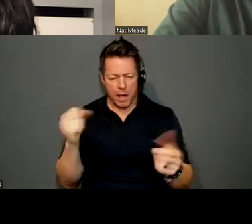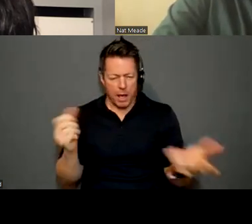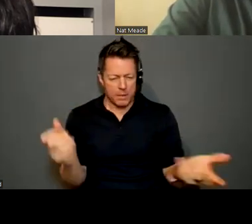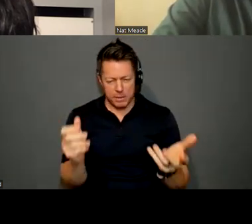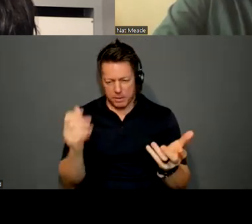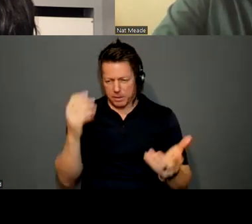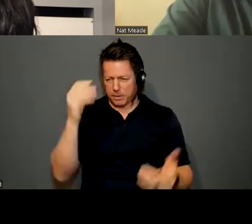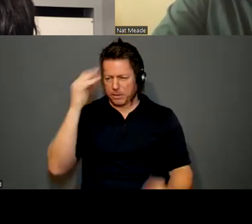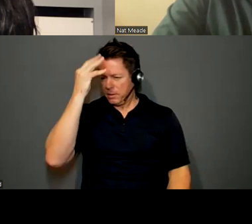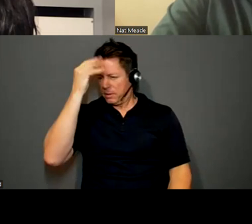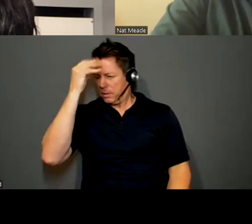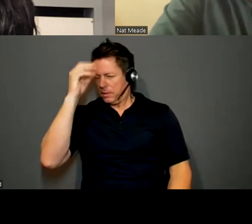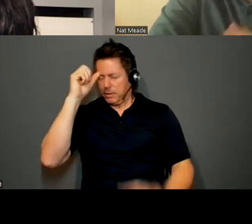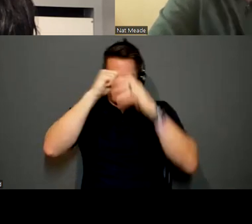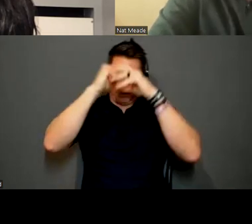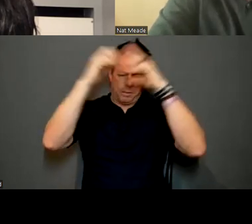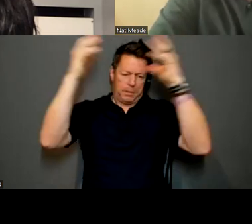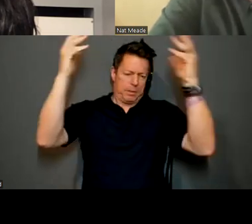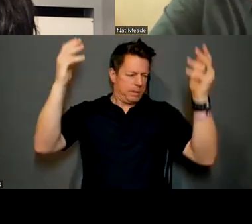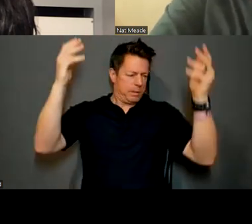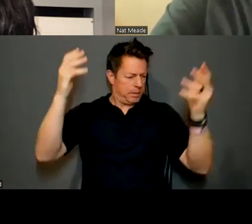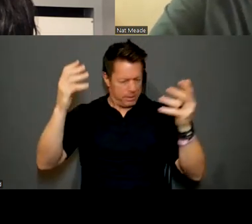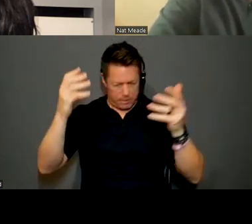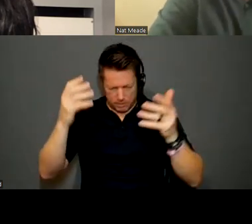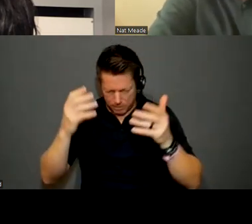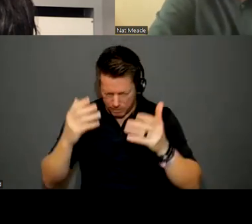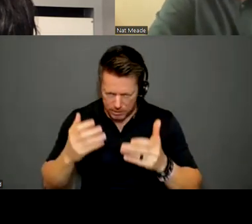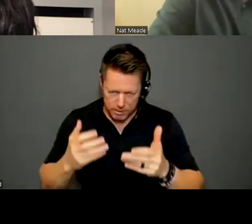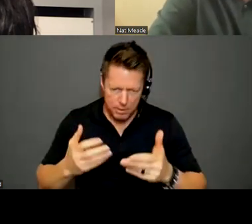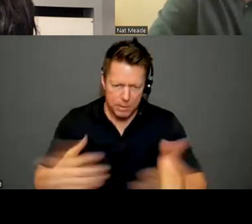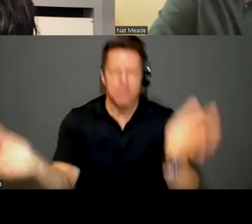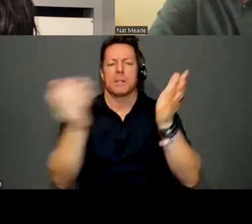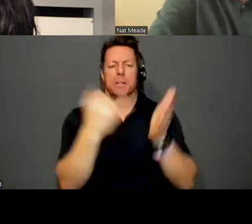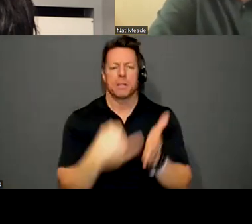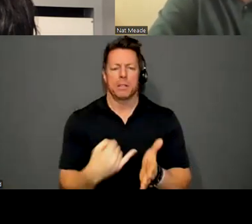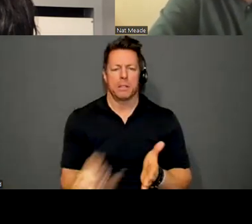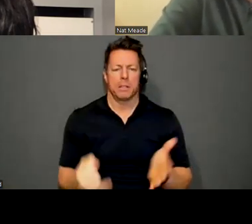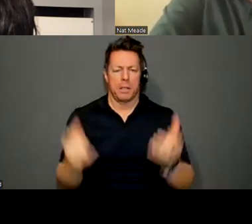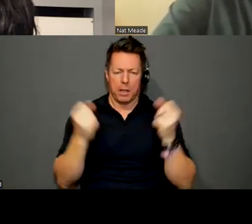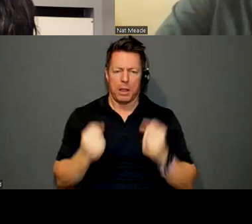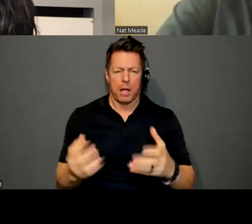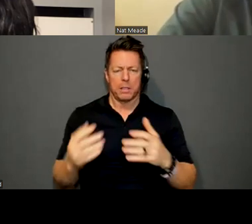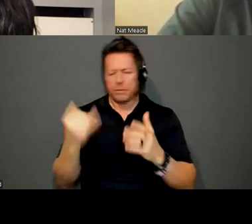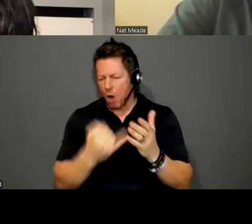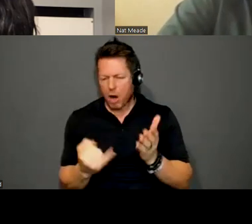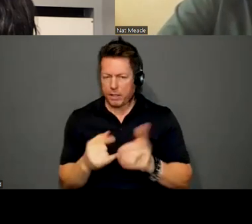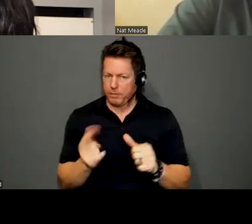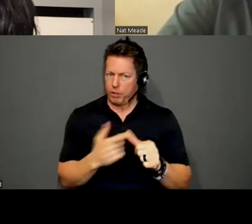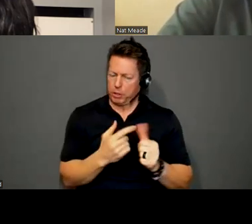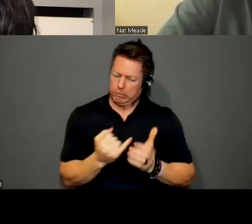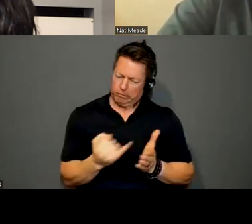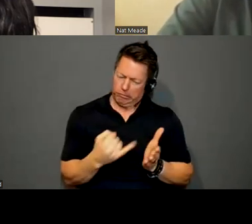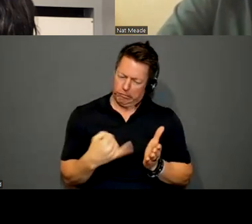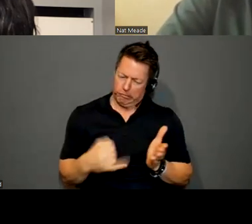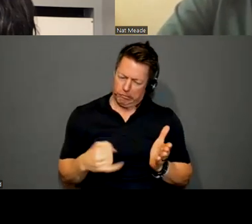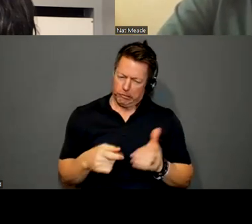yes, on a run or in a show or whatever. And then I do lots of drawings and lots of works on paper to try and figure out what it might look